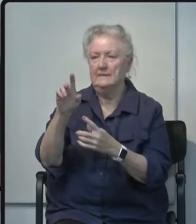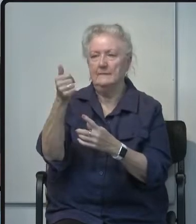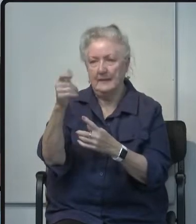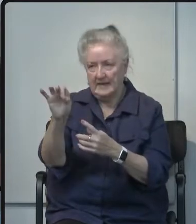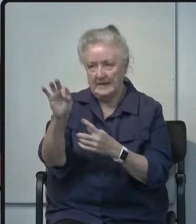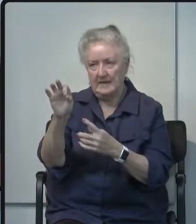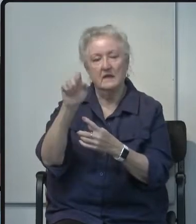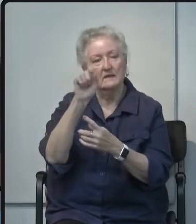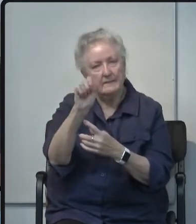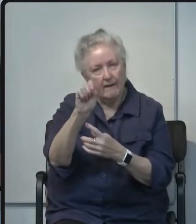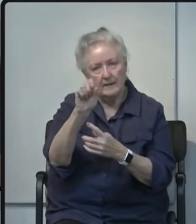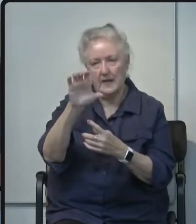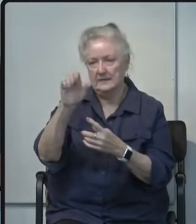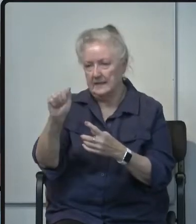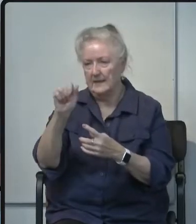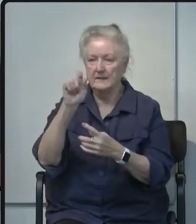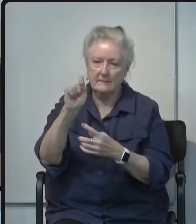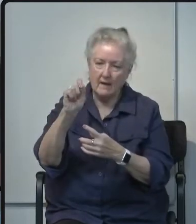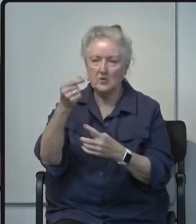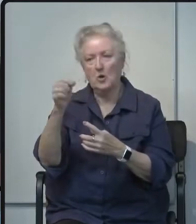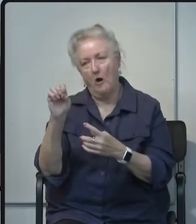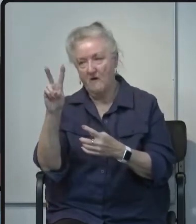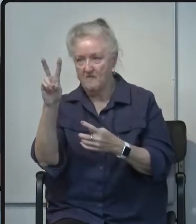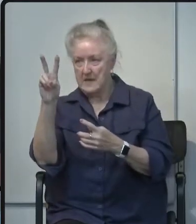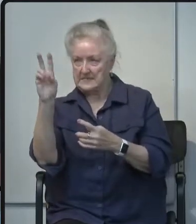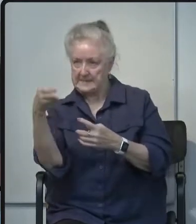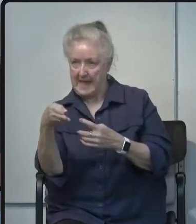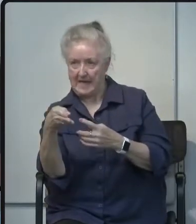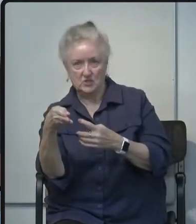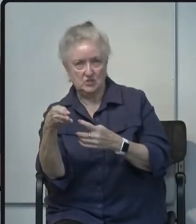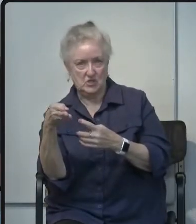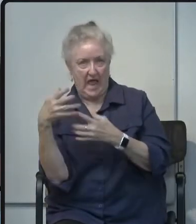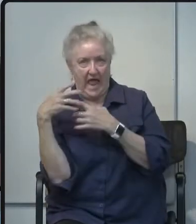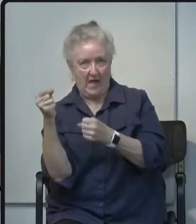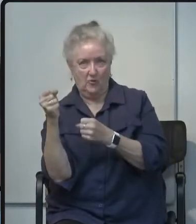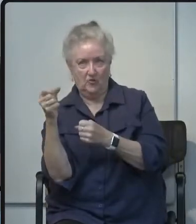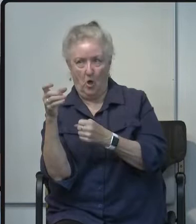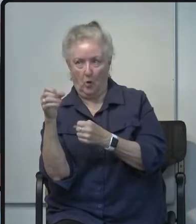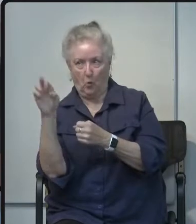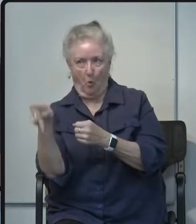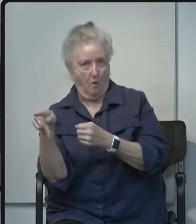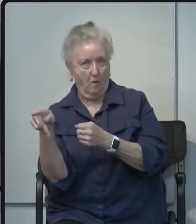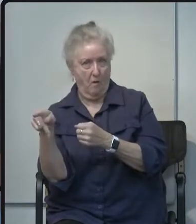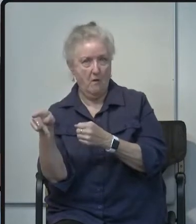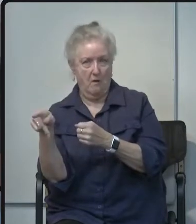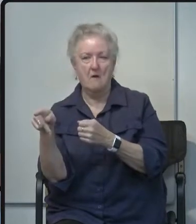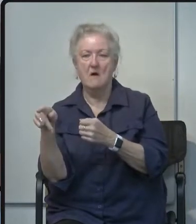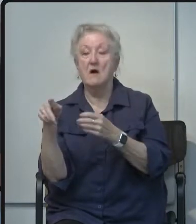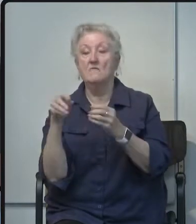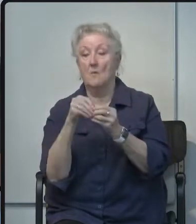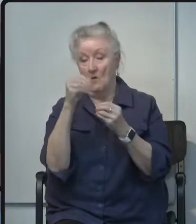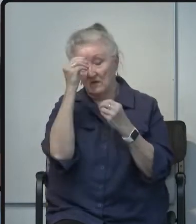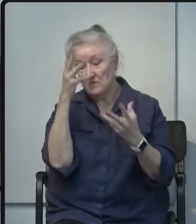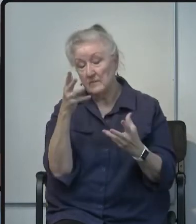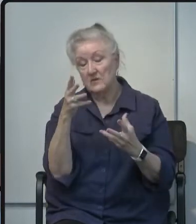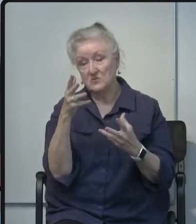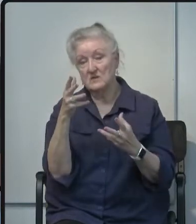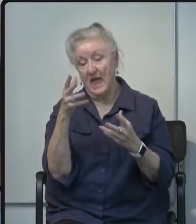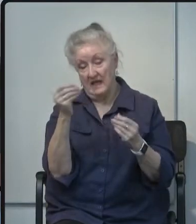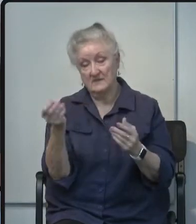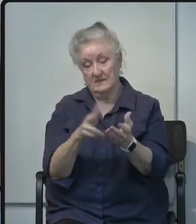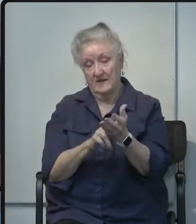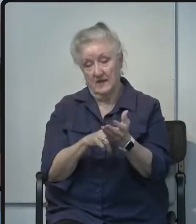covid19.ca.gov slash health corps for more information and to sign up